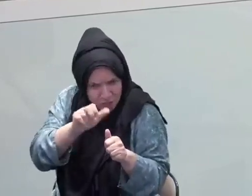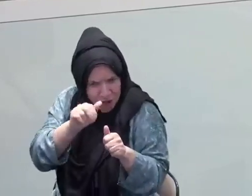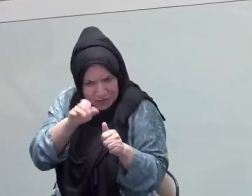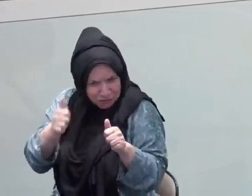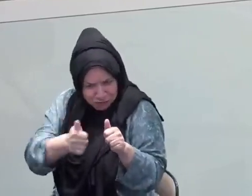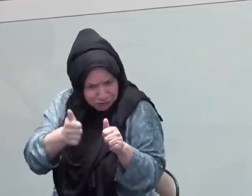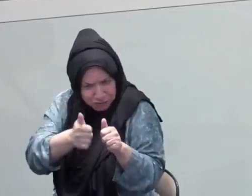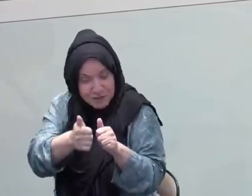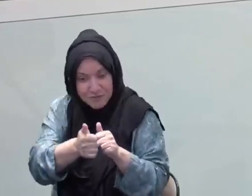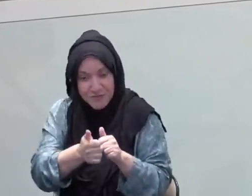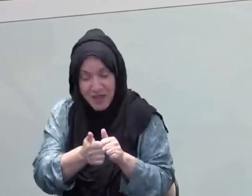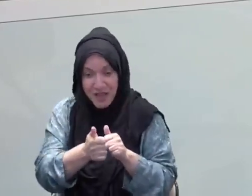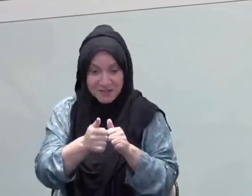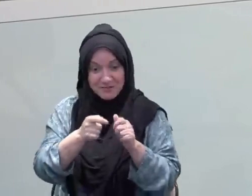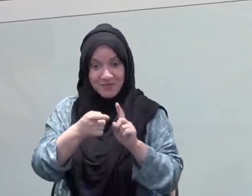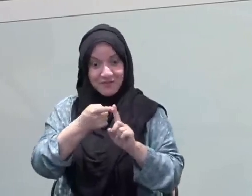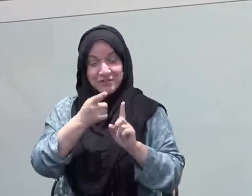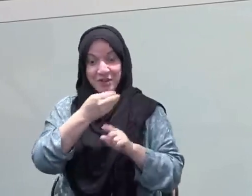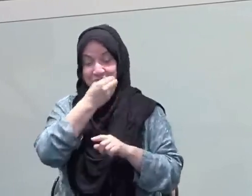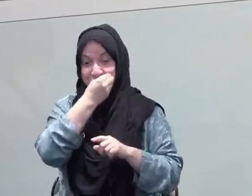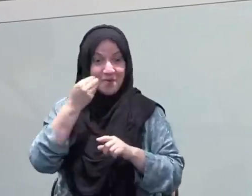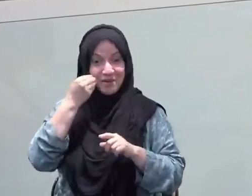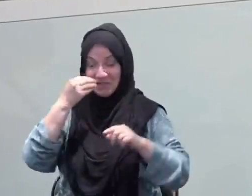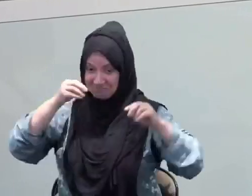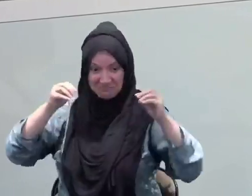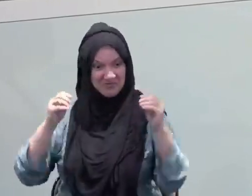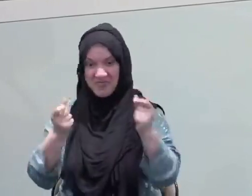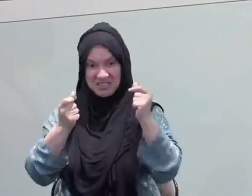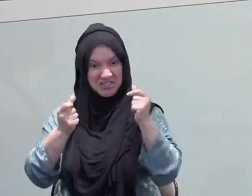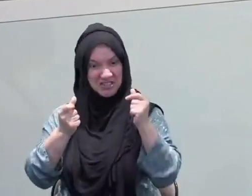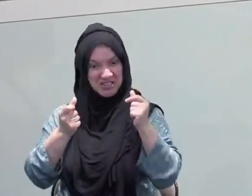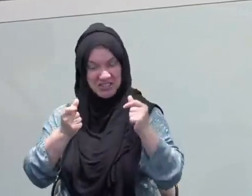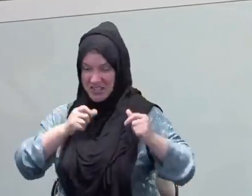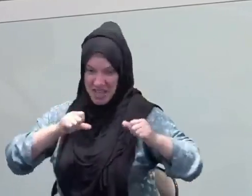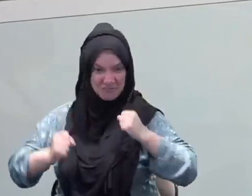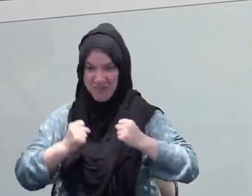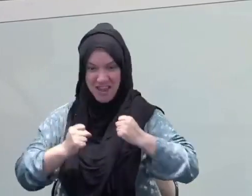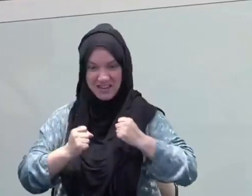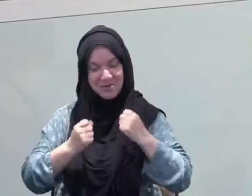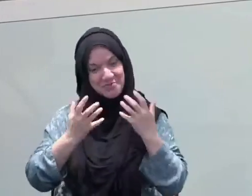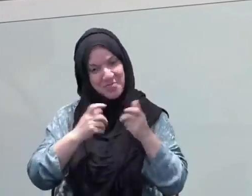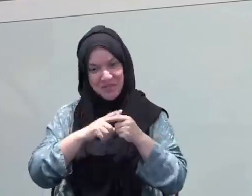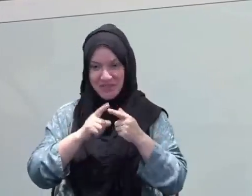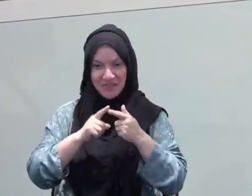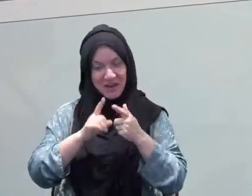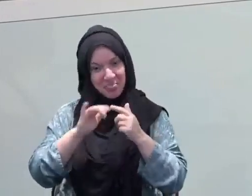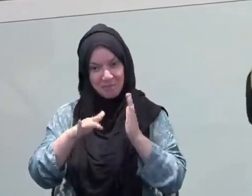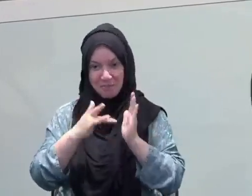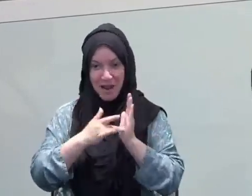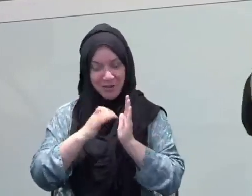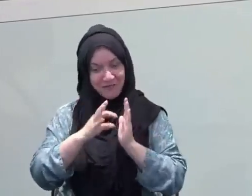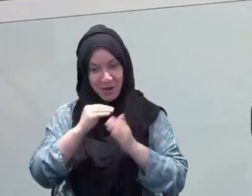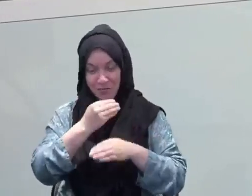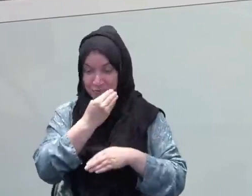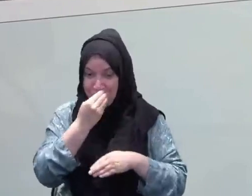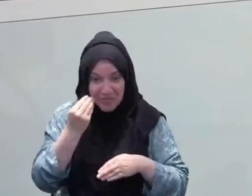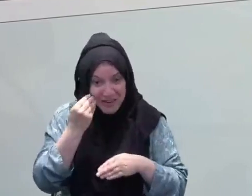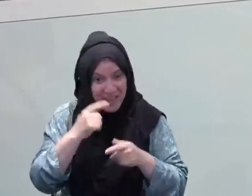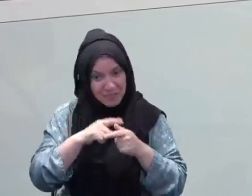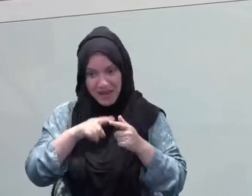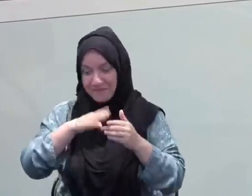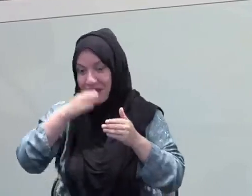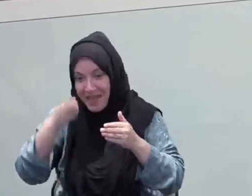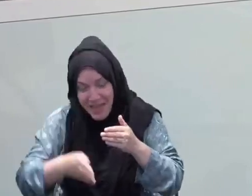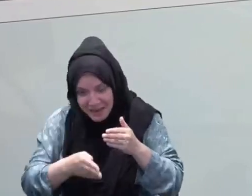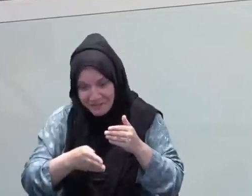we're already in the last 10 nights and we're already on the 27th. May Allah subhanahu wa grant us a life of acceptance. Allahumma ameen. But we know how this goes every